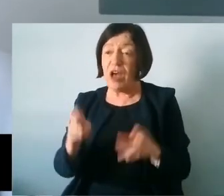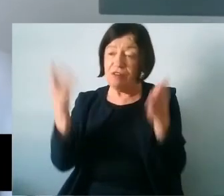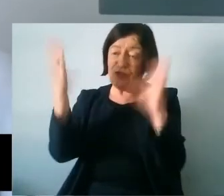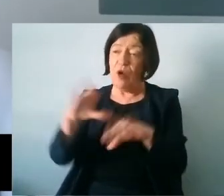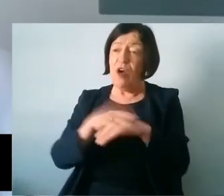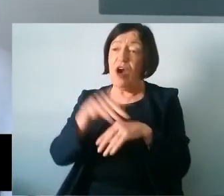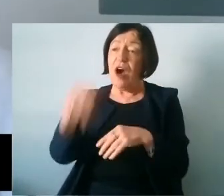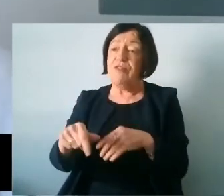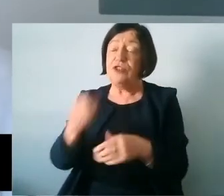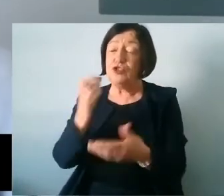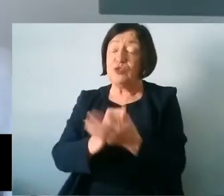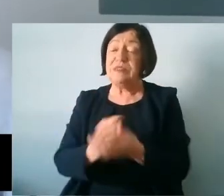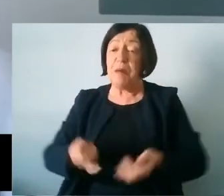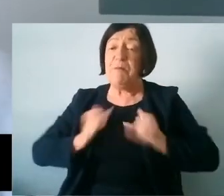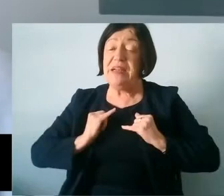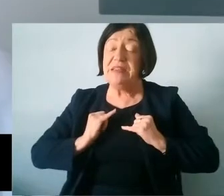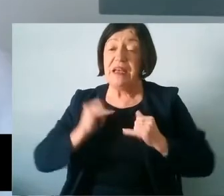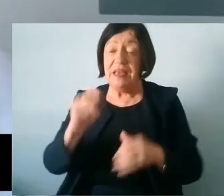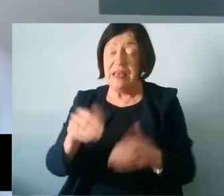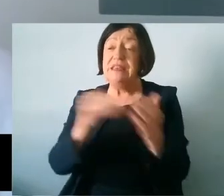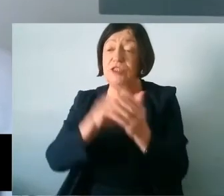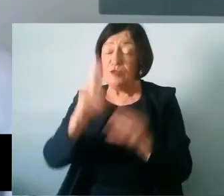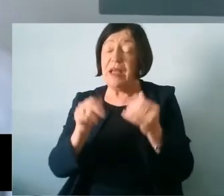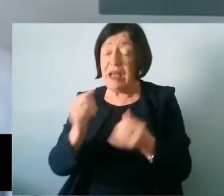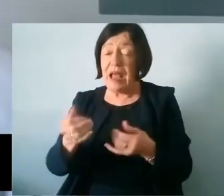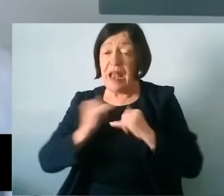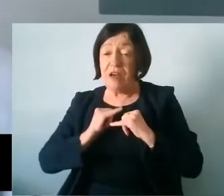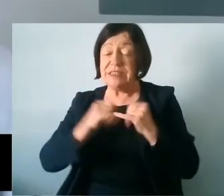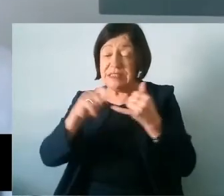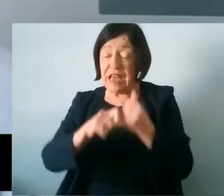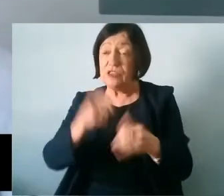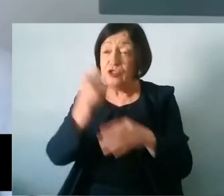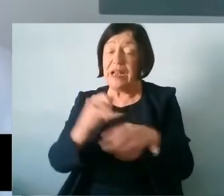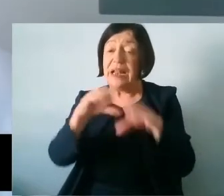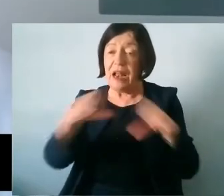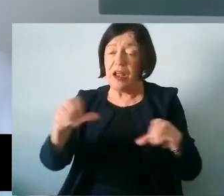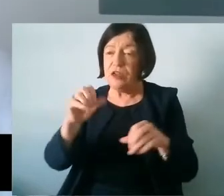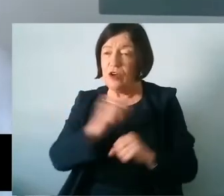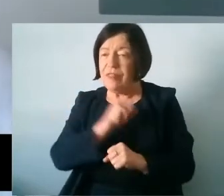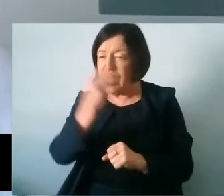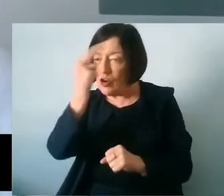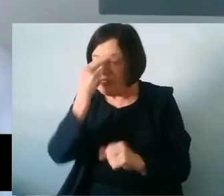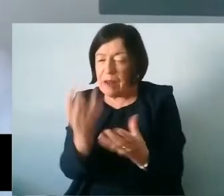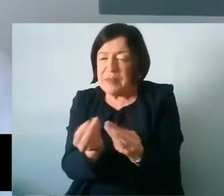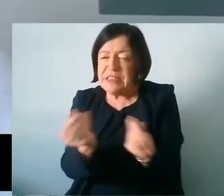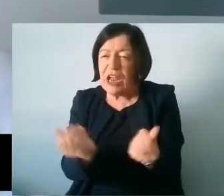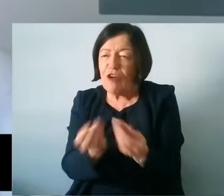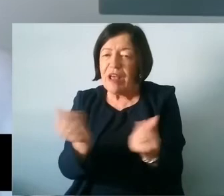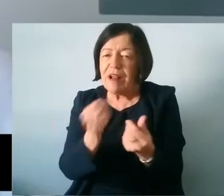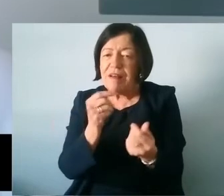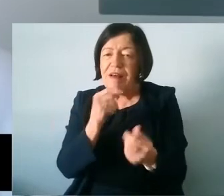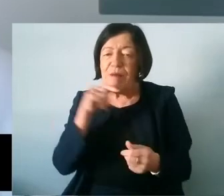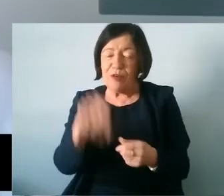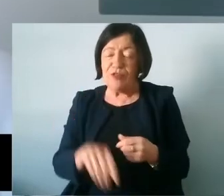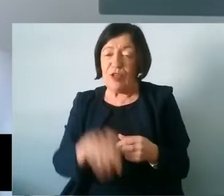student's ability. Yes teachers should be allowed to test pupils in class to ensure they understand the material but high-stakes tests